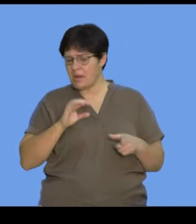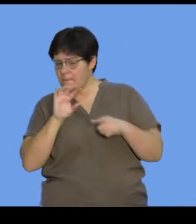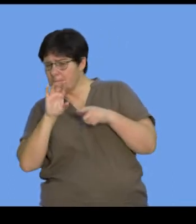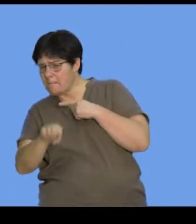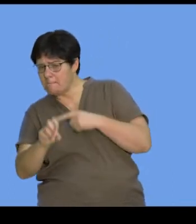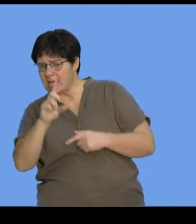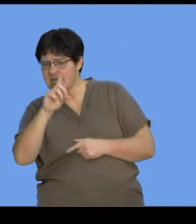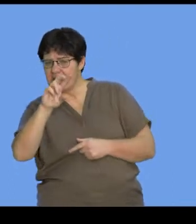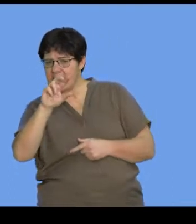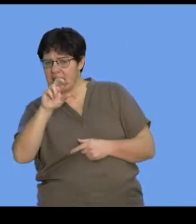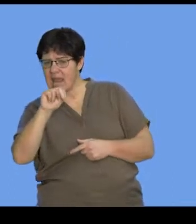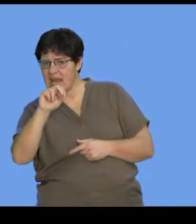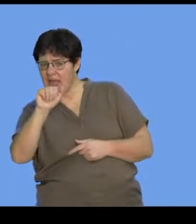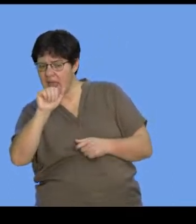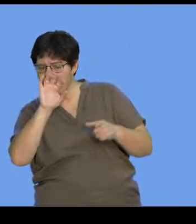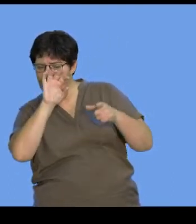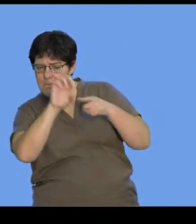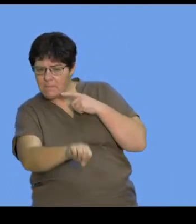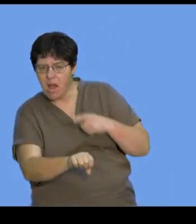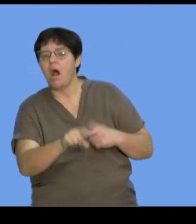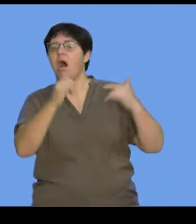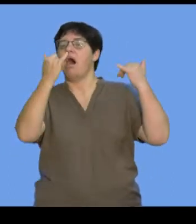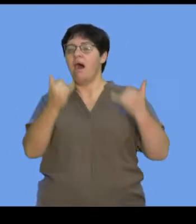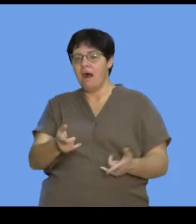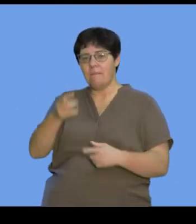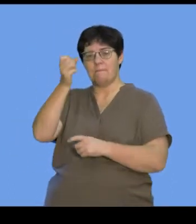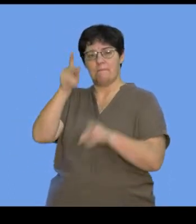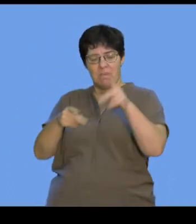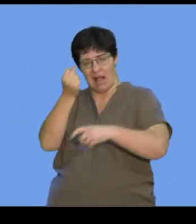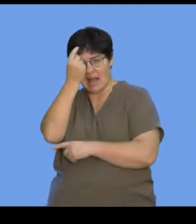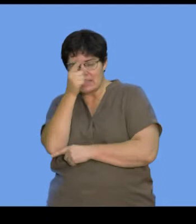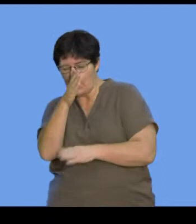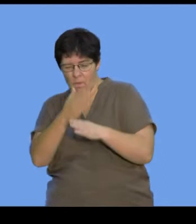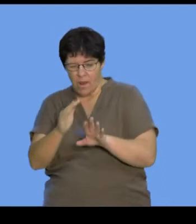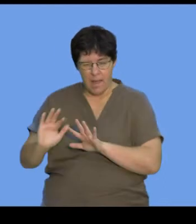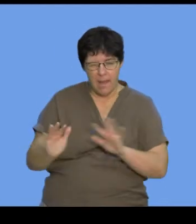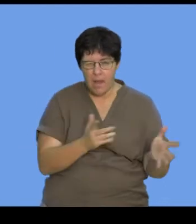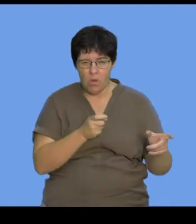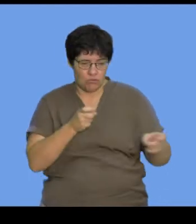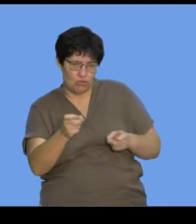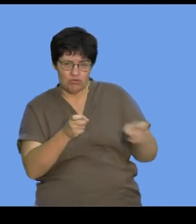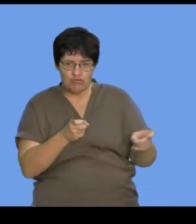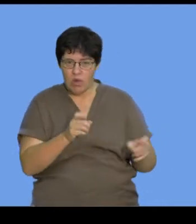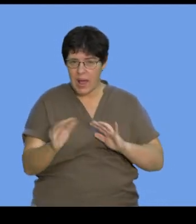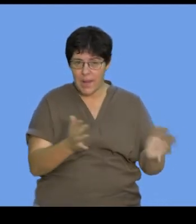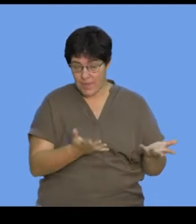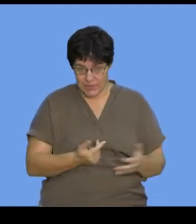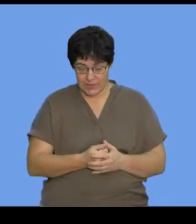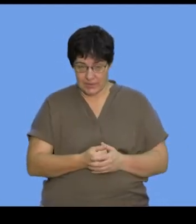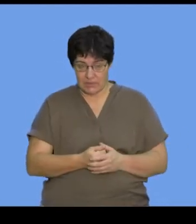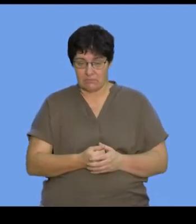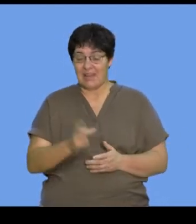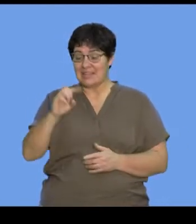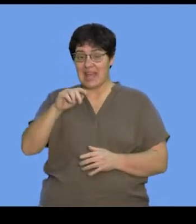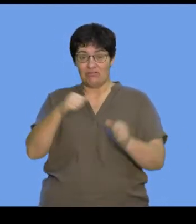what that meant in terms of the understanding of cells and how they control functioning. Very important for us is to look at the structure